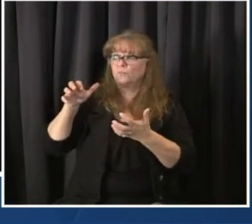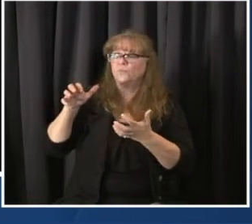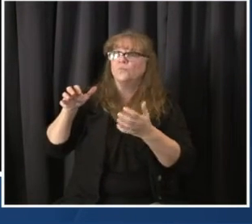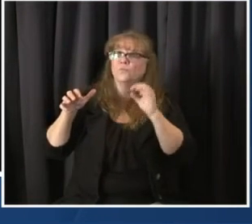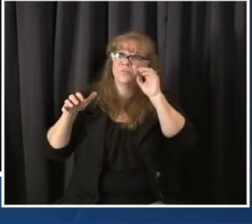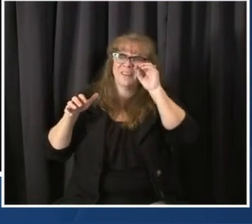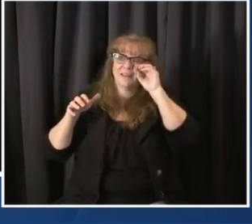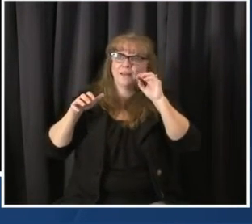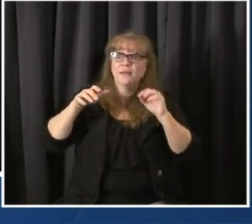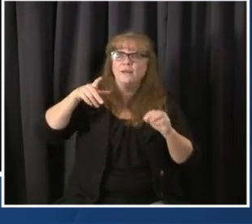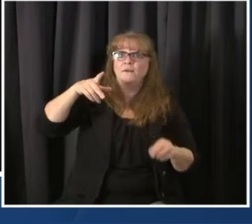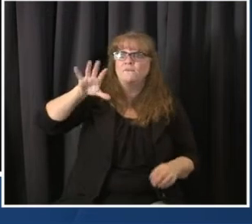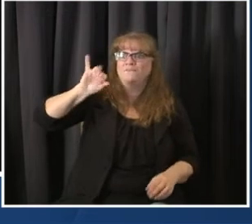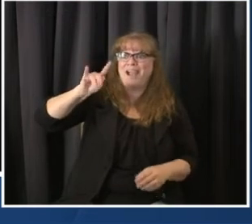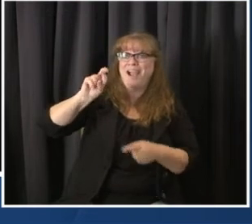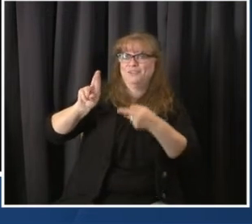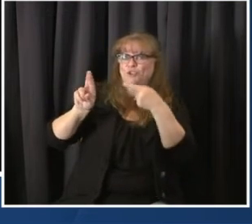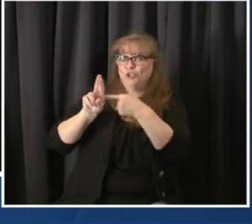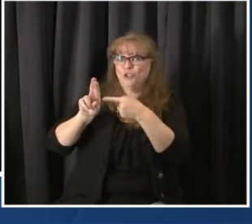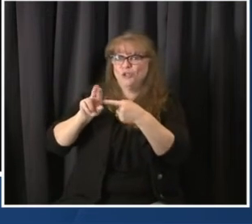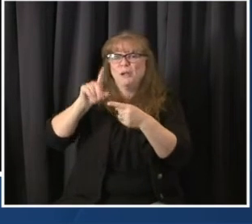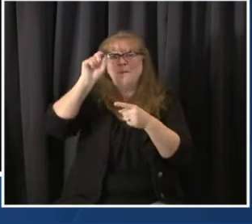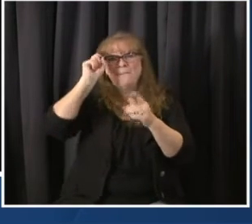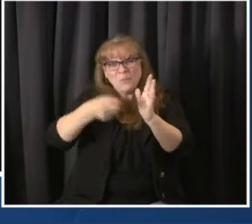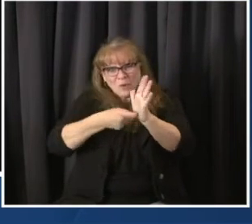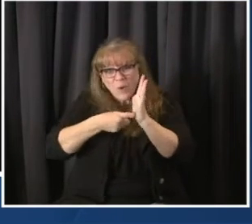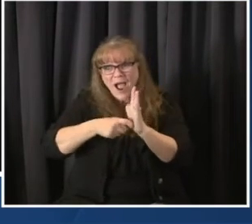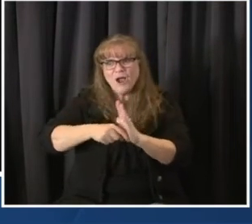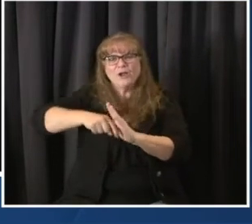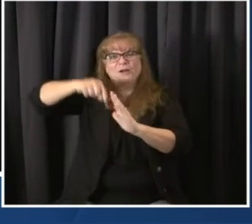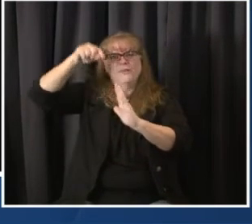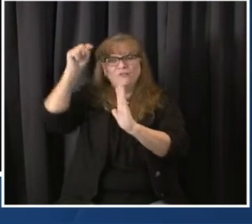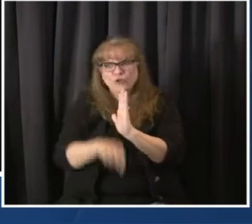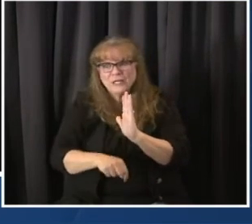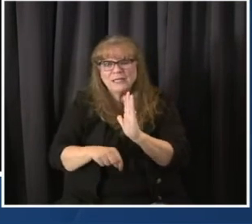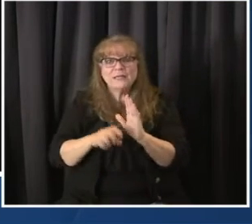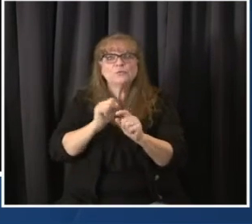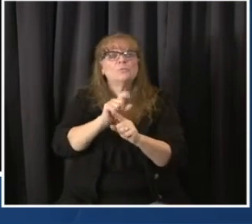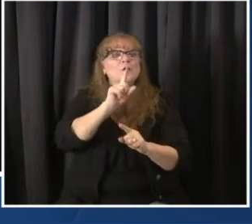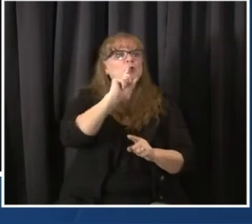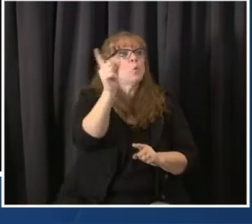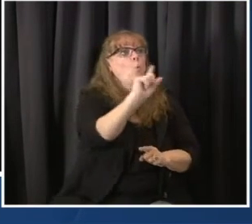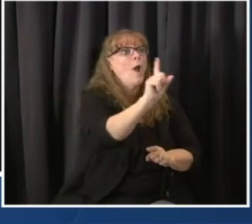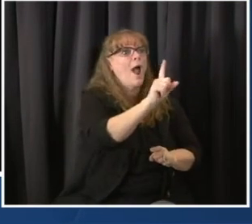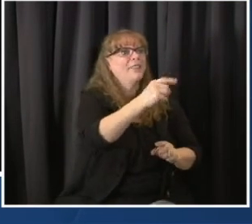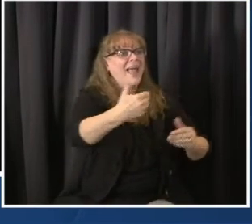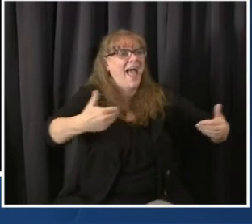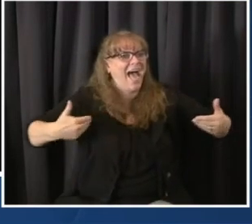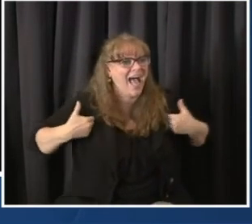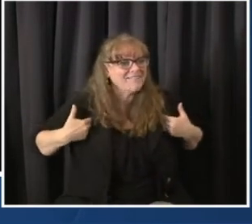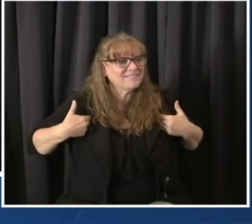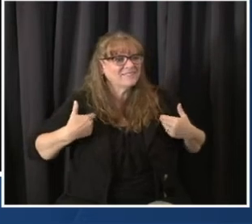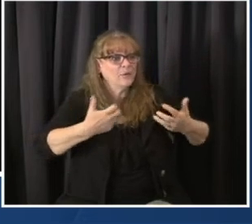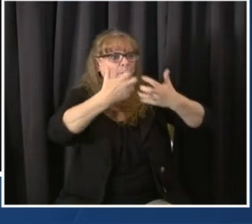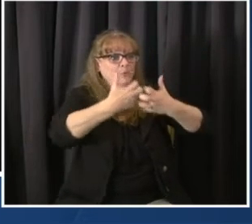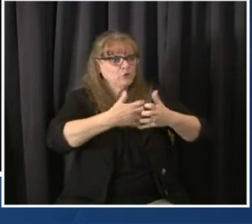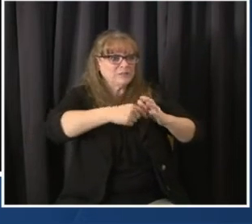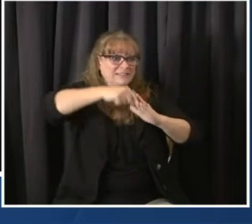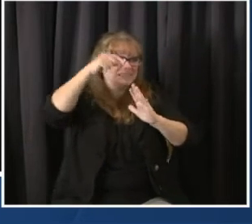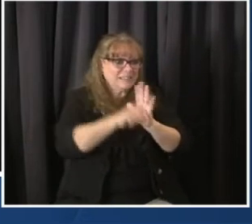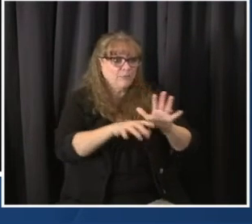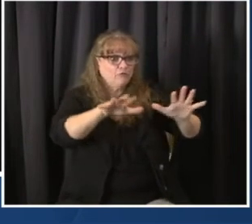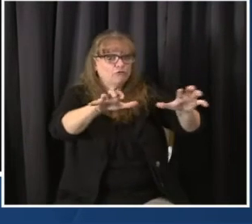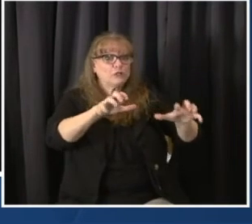that we can store and deploy Pfizer, they would would get Pfizer so that we have more flexibility with Moderna and hopefully eventually